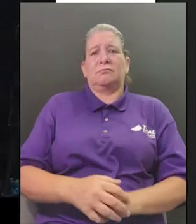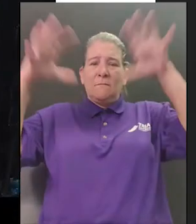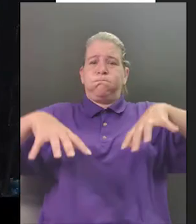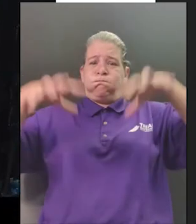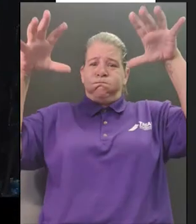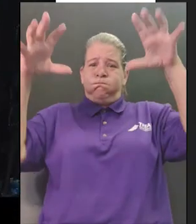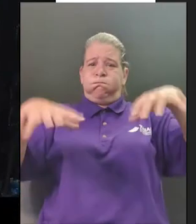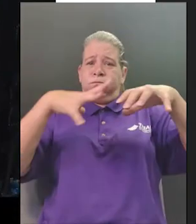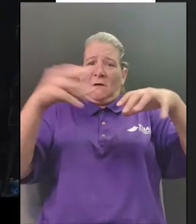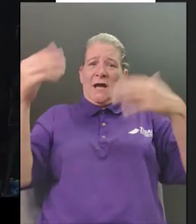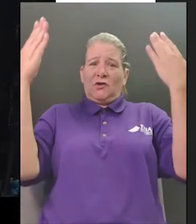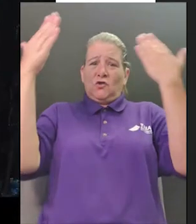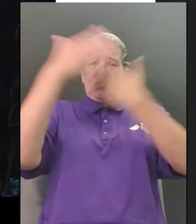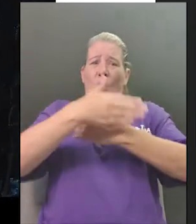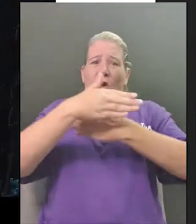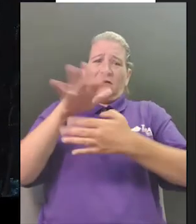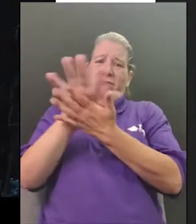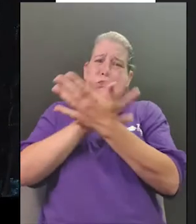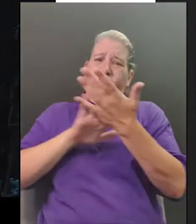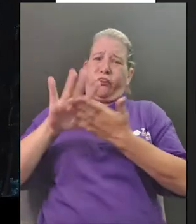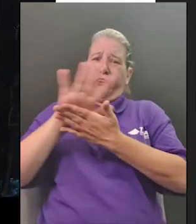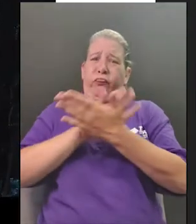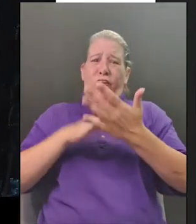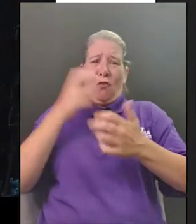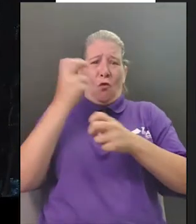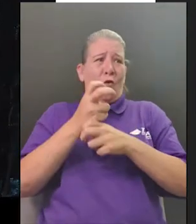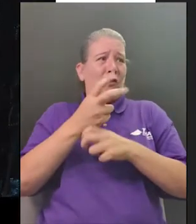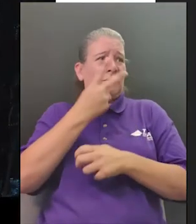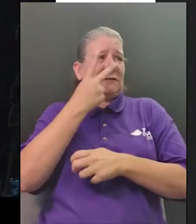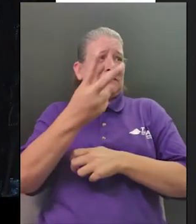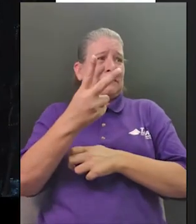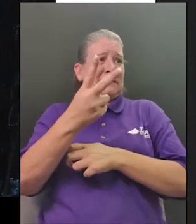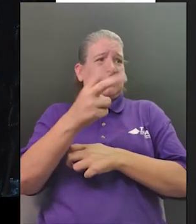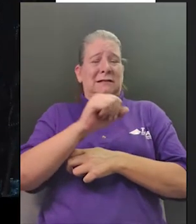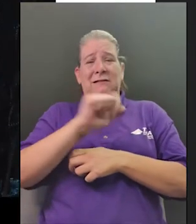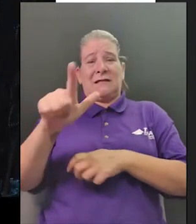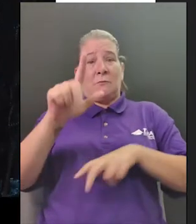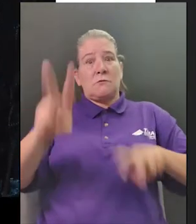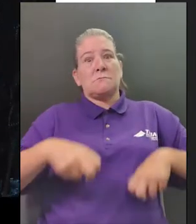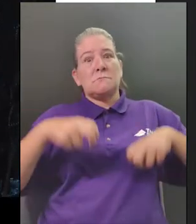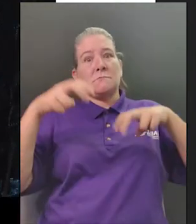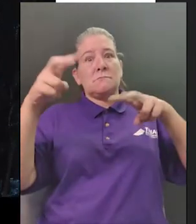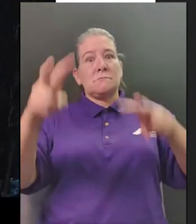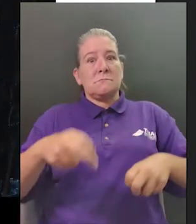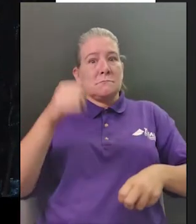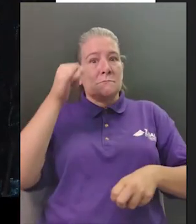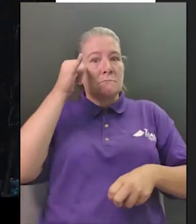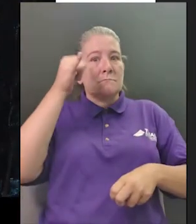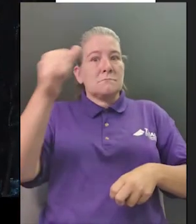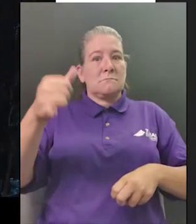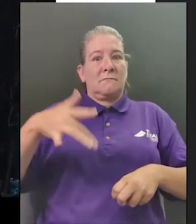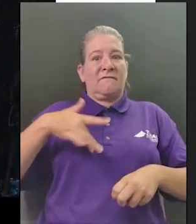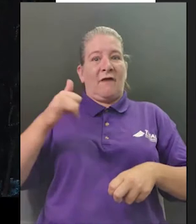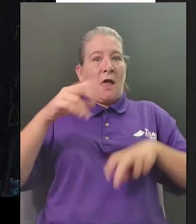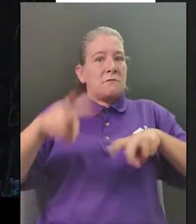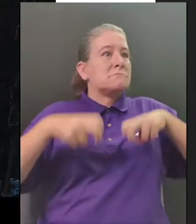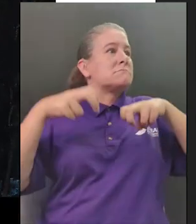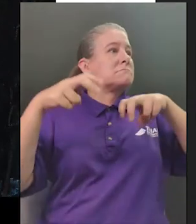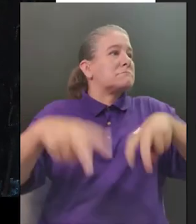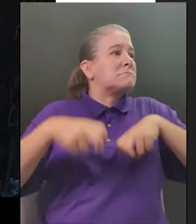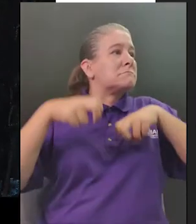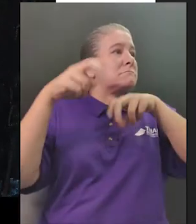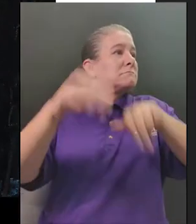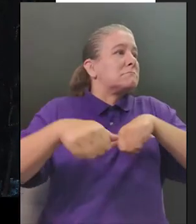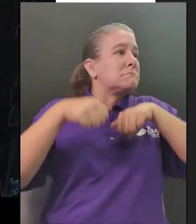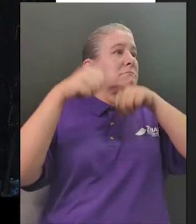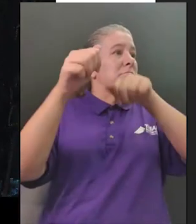rain and darkness blurred the trail sibyl rode for a long time over patches of slippery leaves